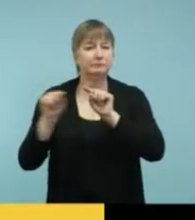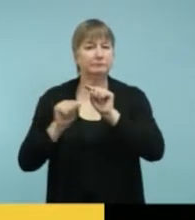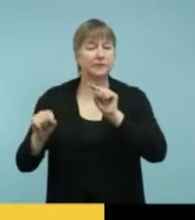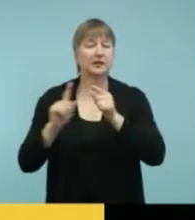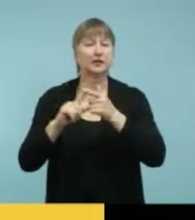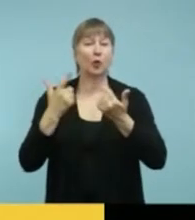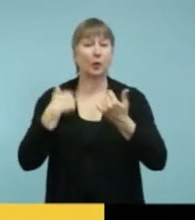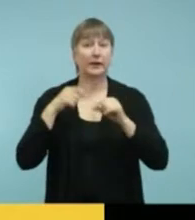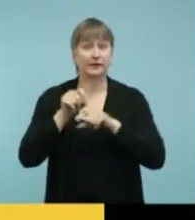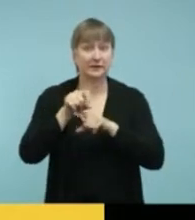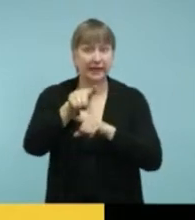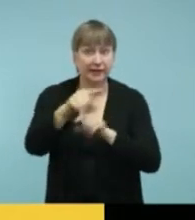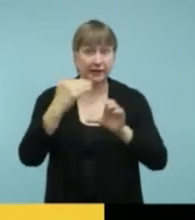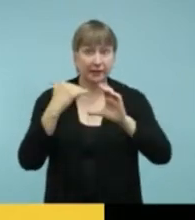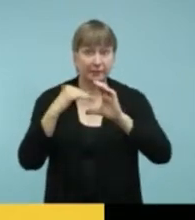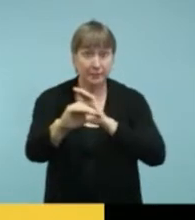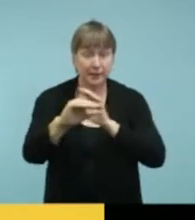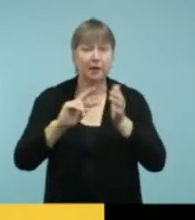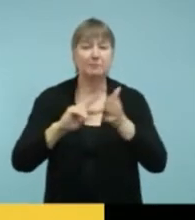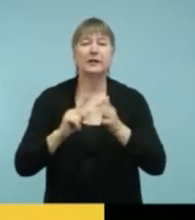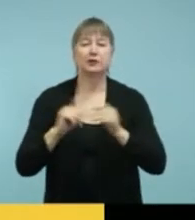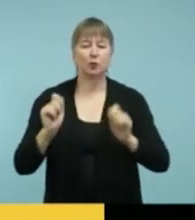that, let's go ahead and go to the next slide.